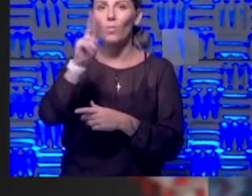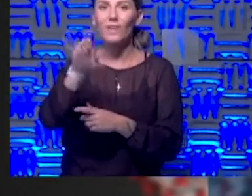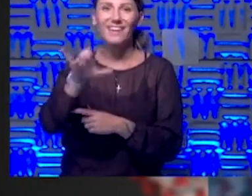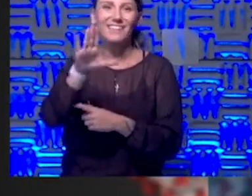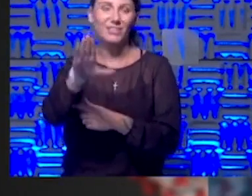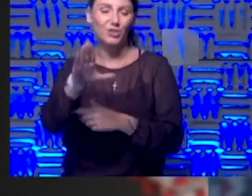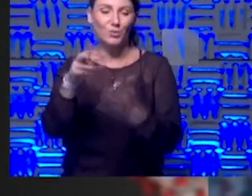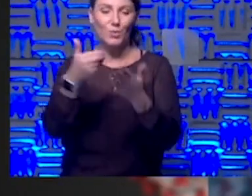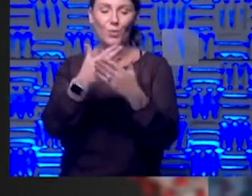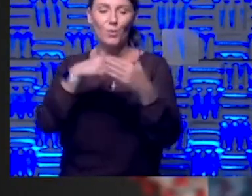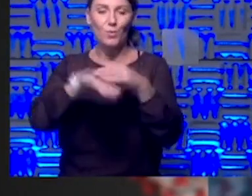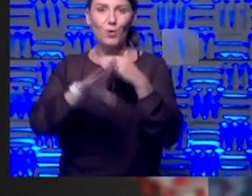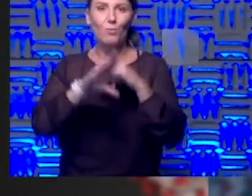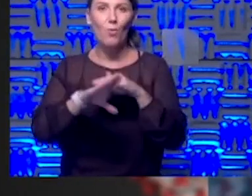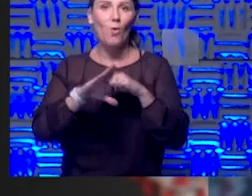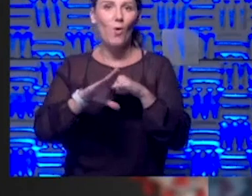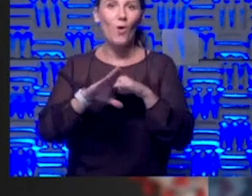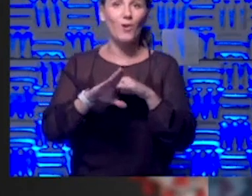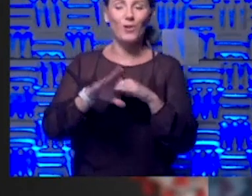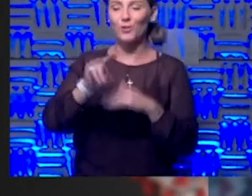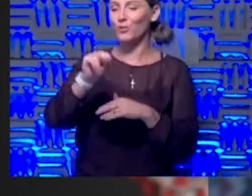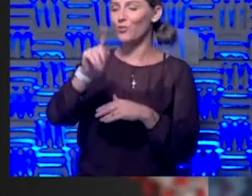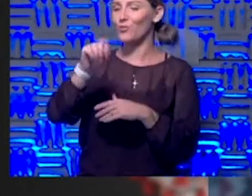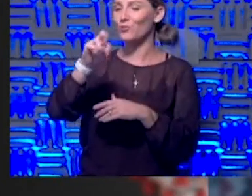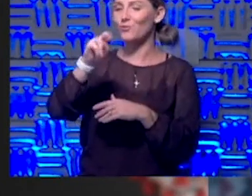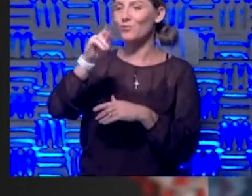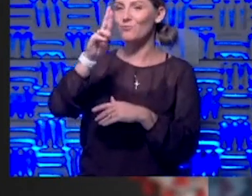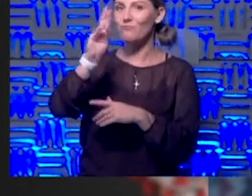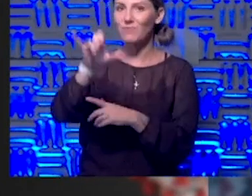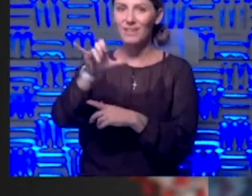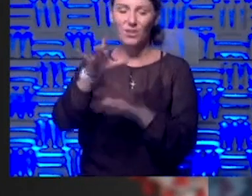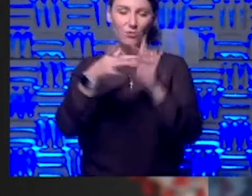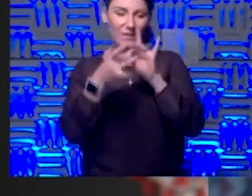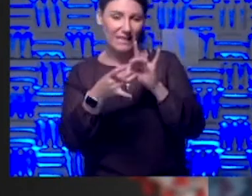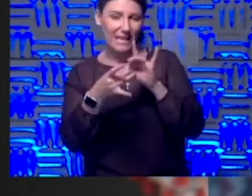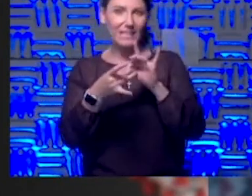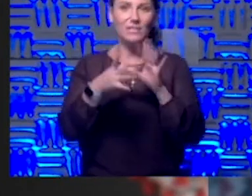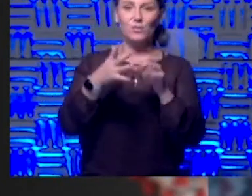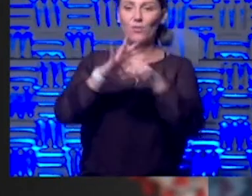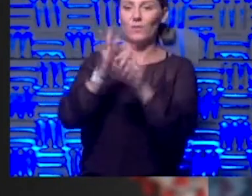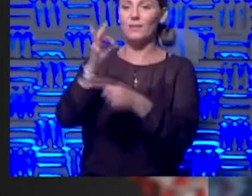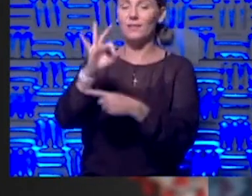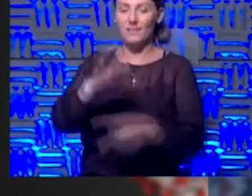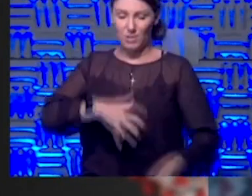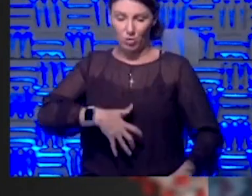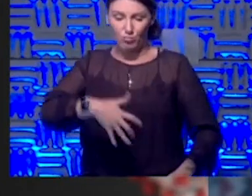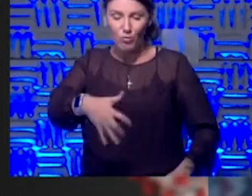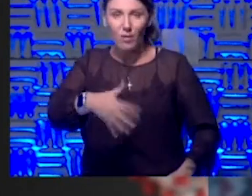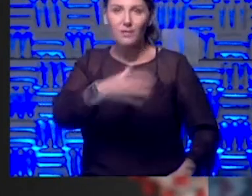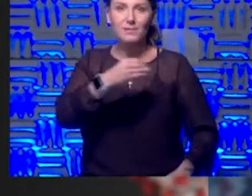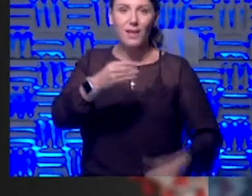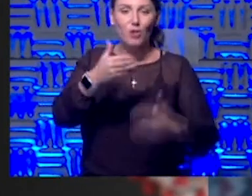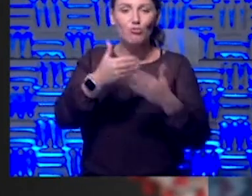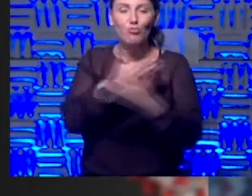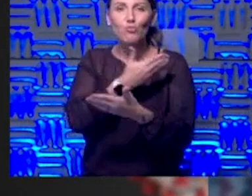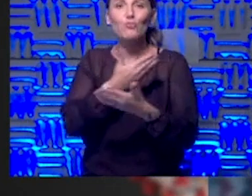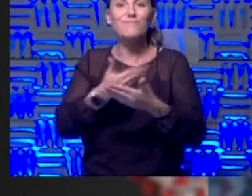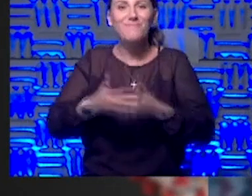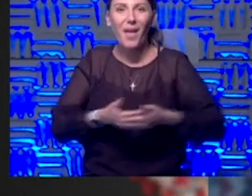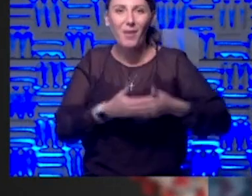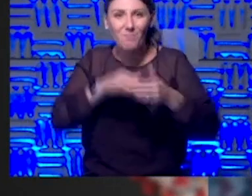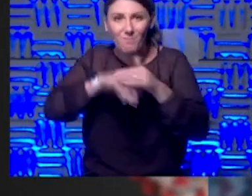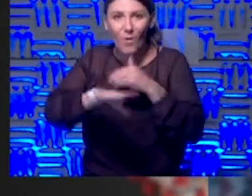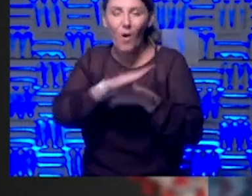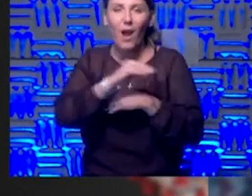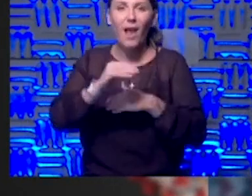Nursery, will be helping to answer for us questions we have around COVID-19 and pregnancy, newborns, and things